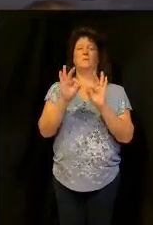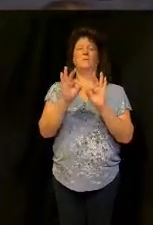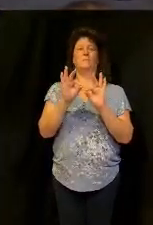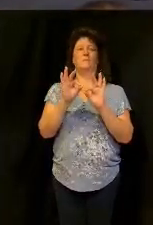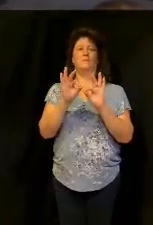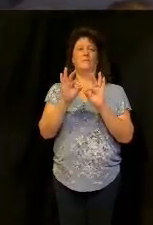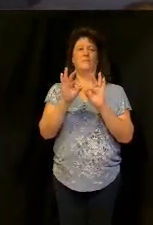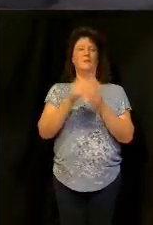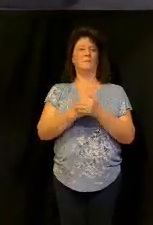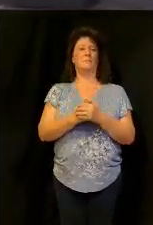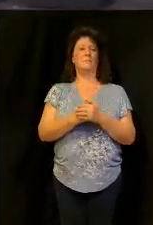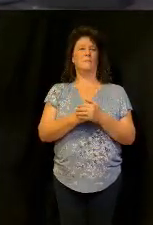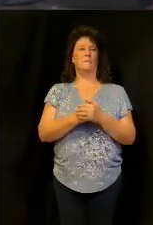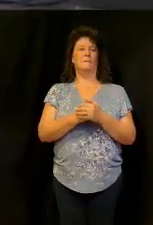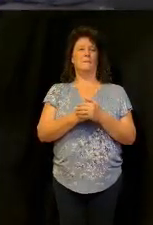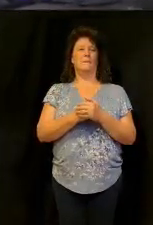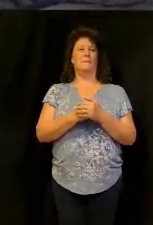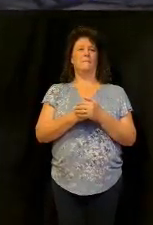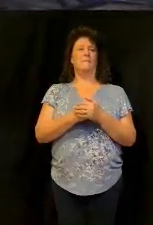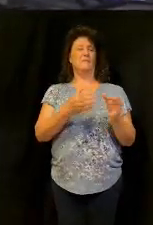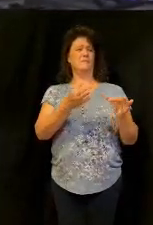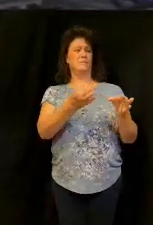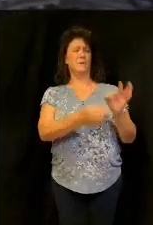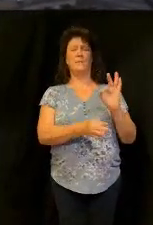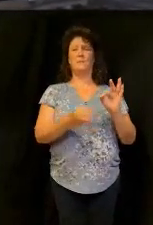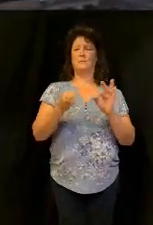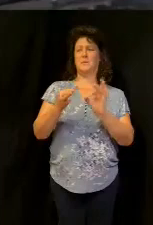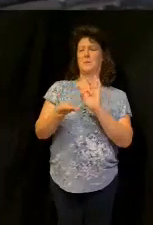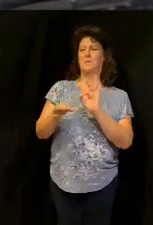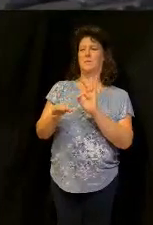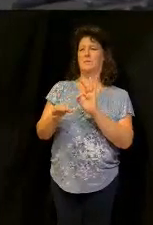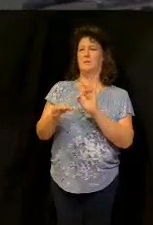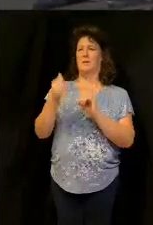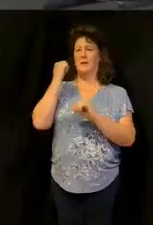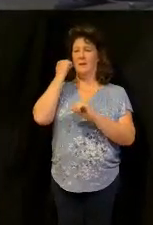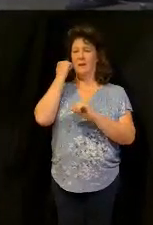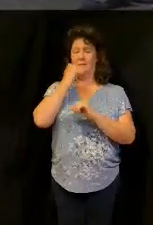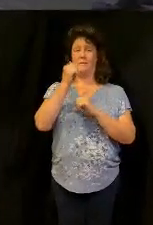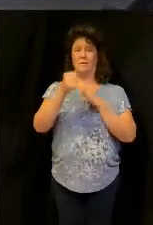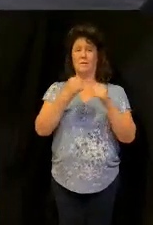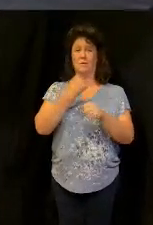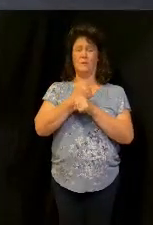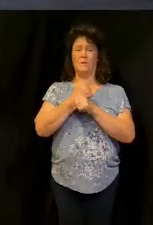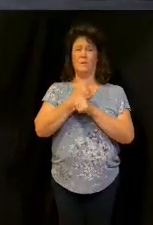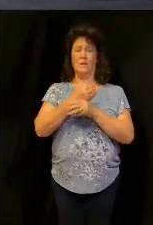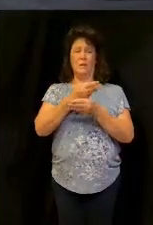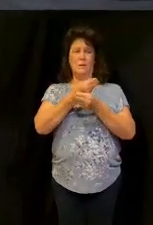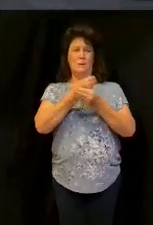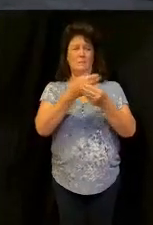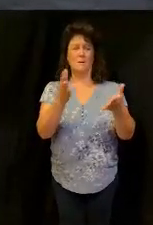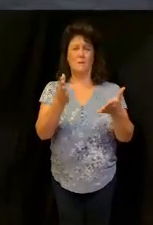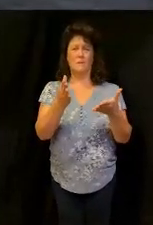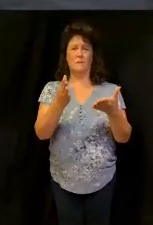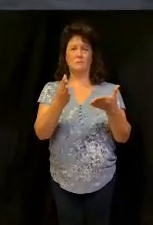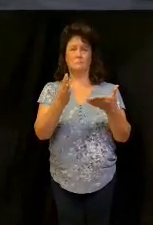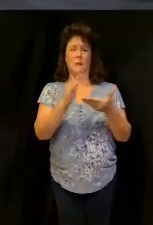this is the money message right we do it every year I'm not talking about next week